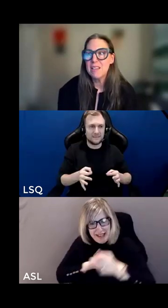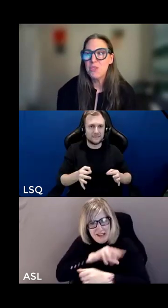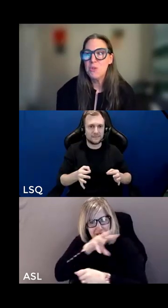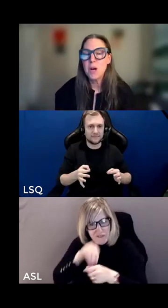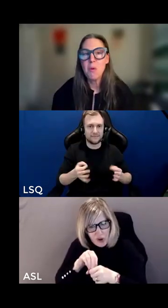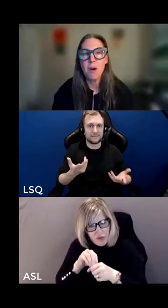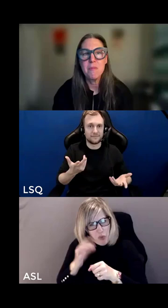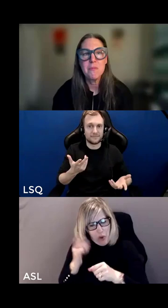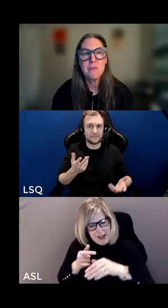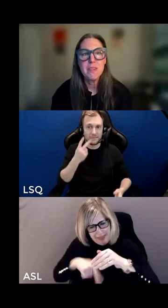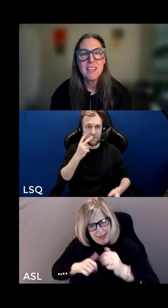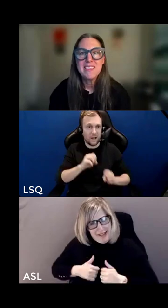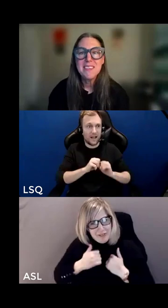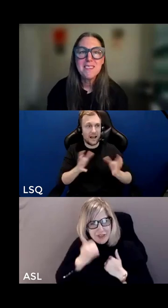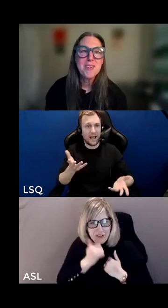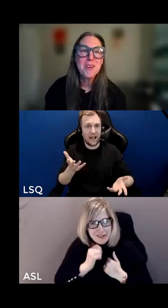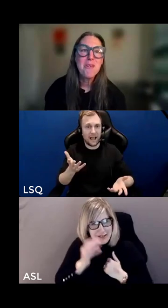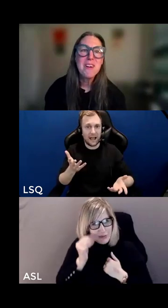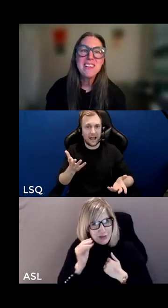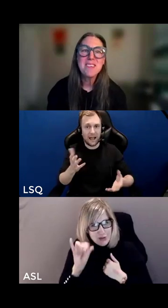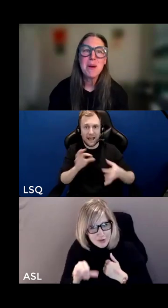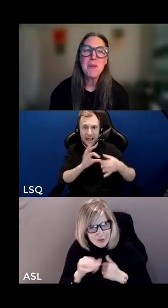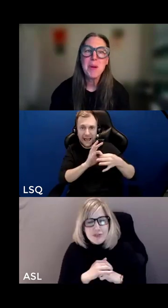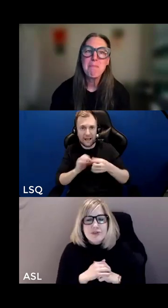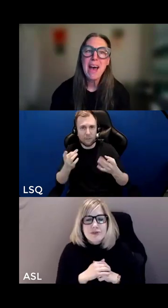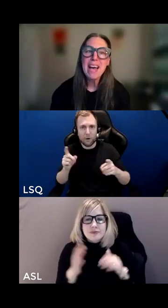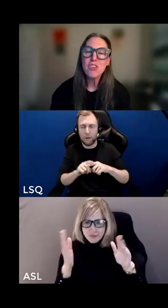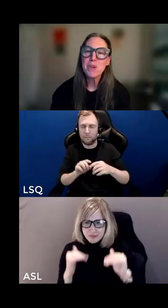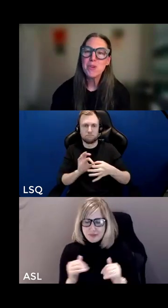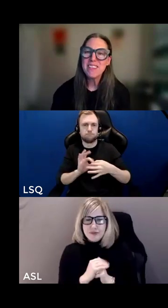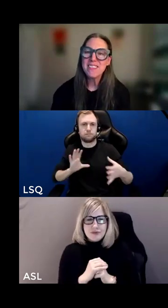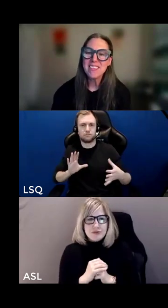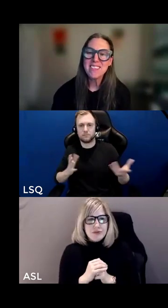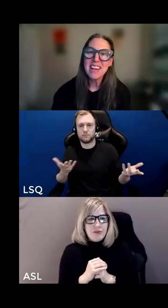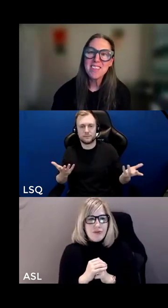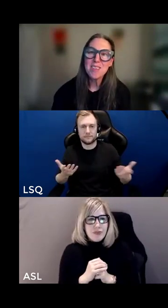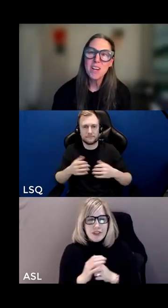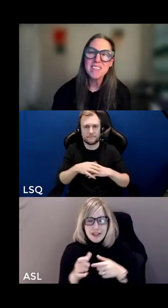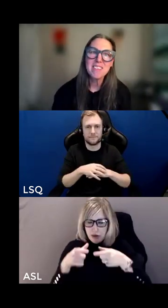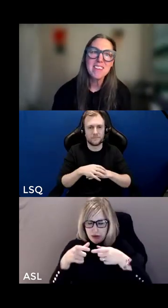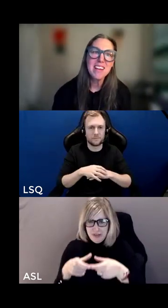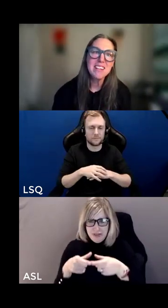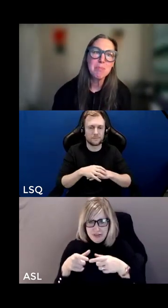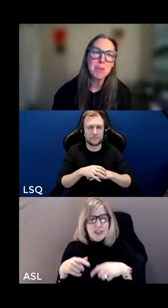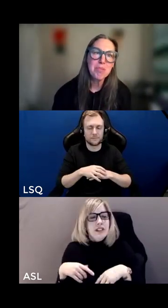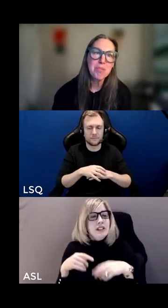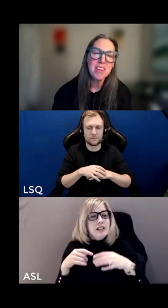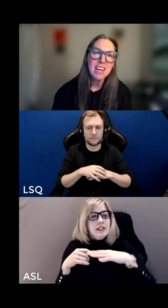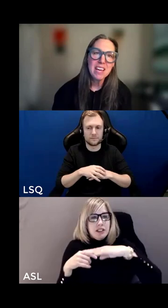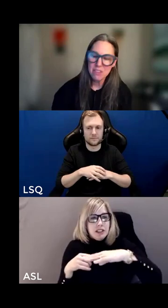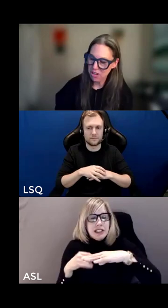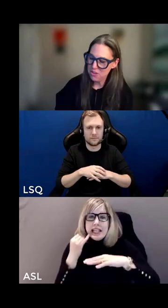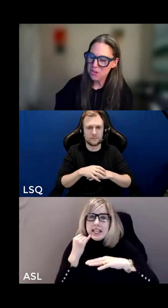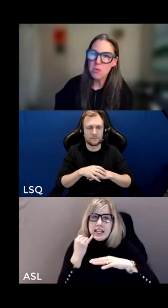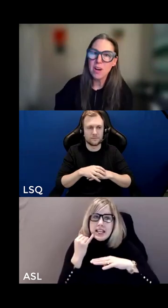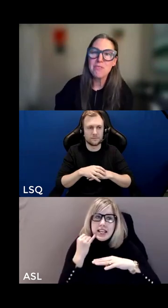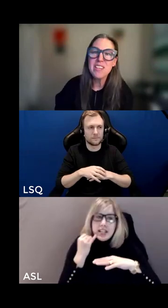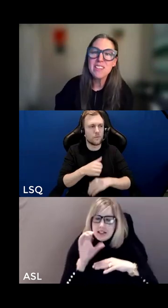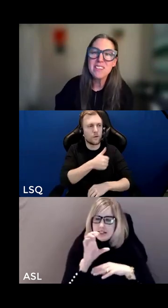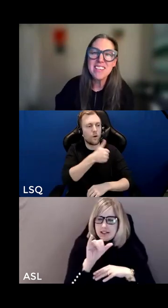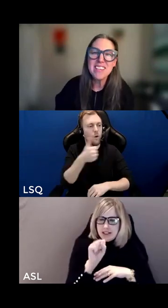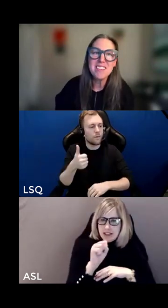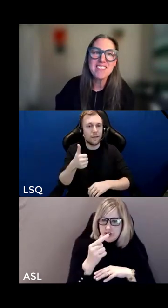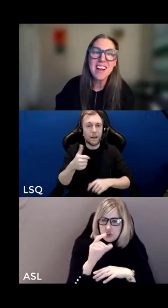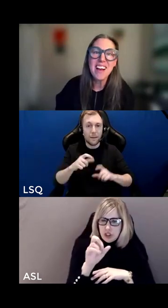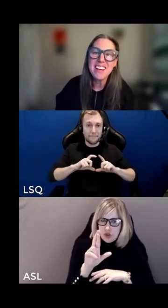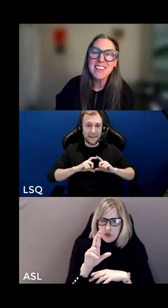and let's do one more this is the coin that's about the match between the sex one is assigned at birth and the gender one